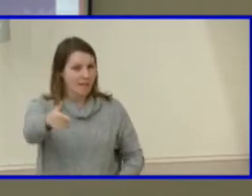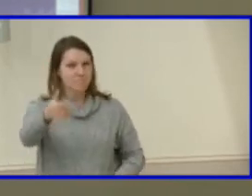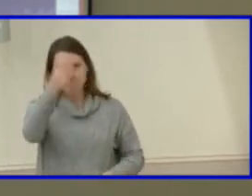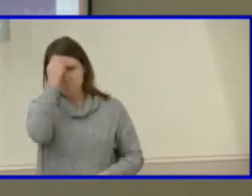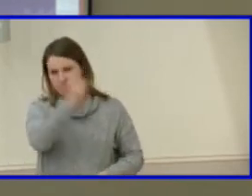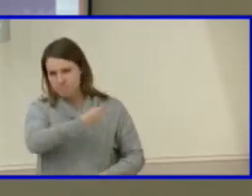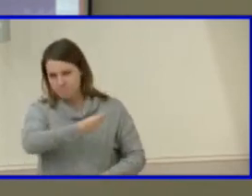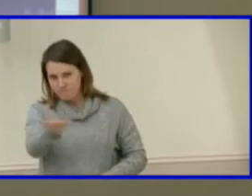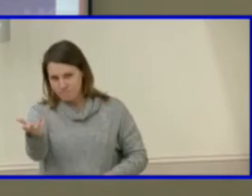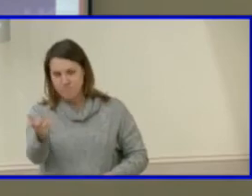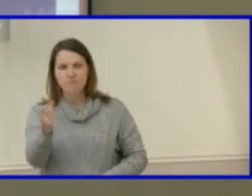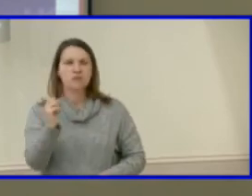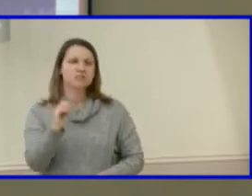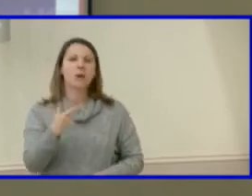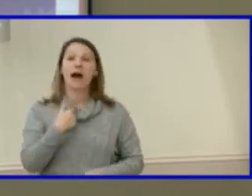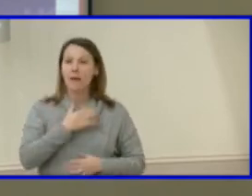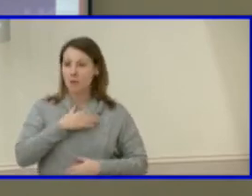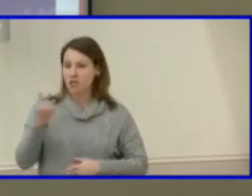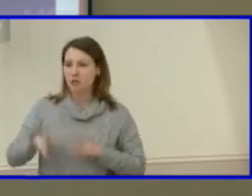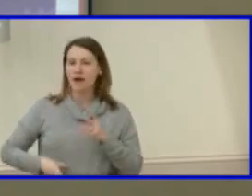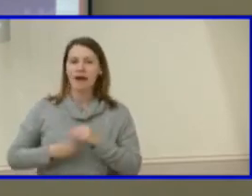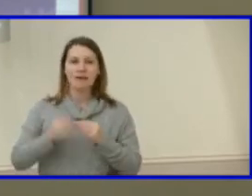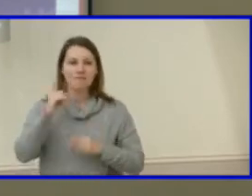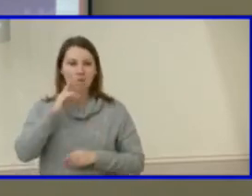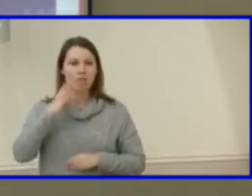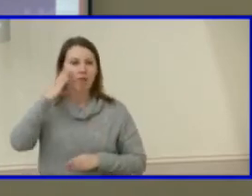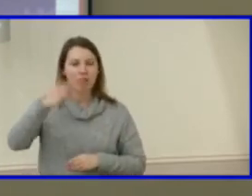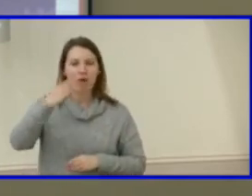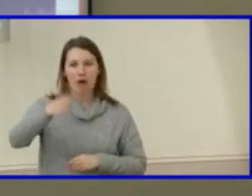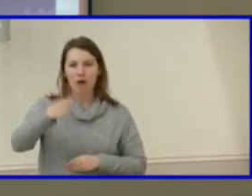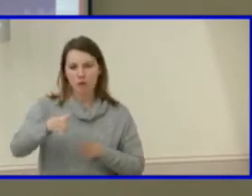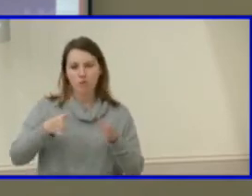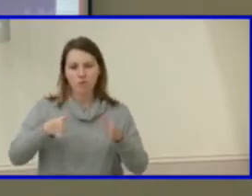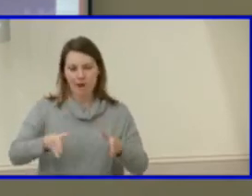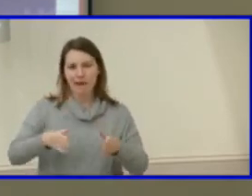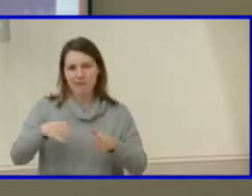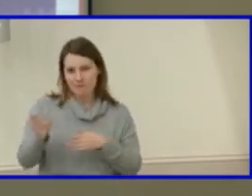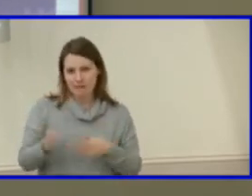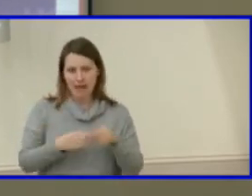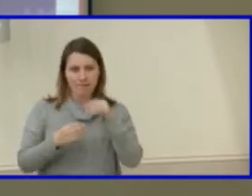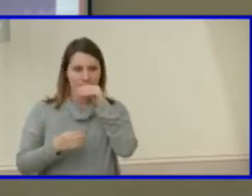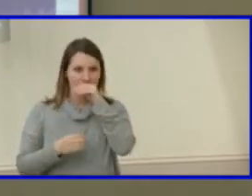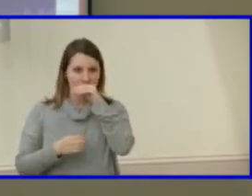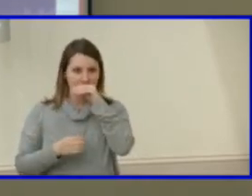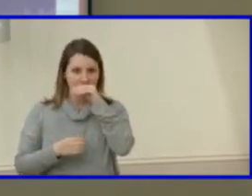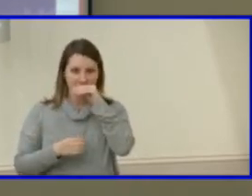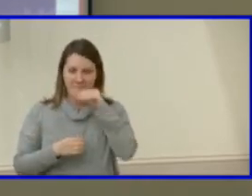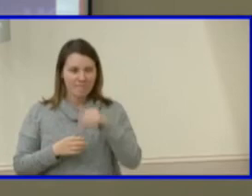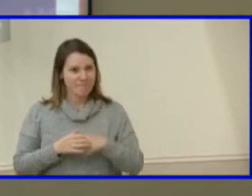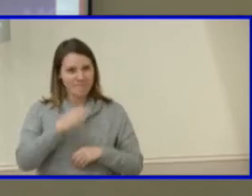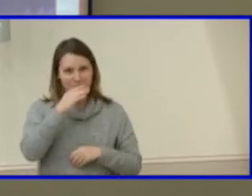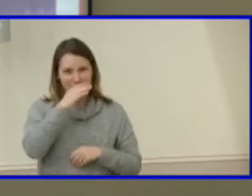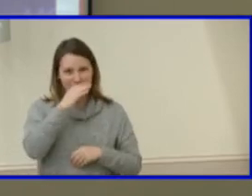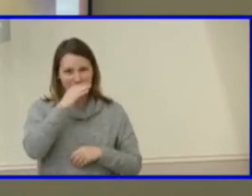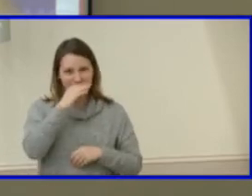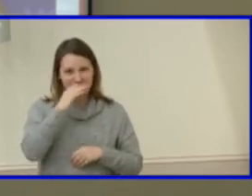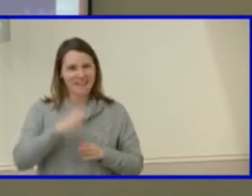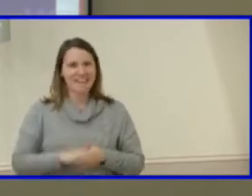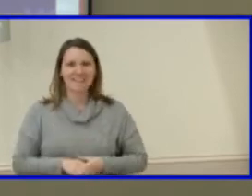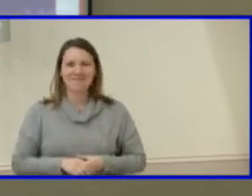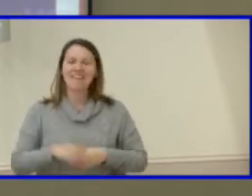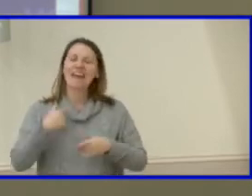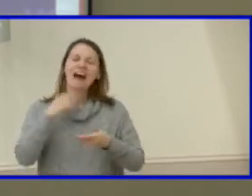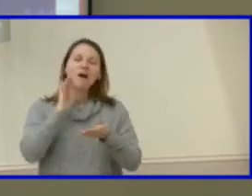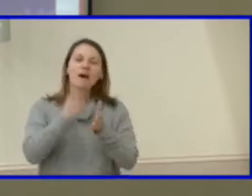you putting that in the long-range plant but i'll just ask my colleagues what they think and hopefully we'll be able to move that